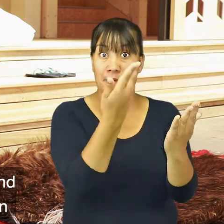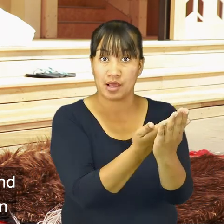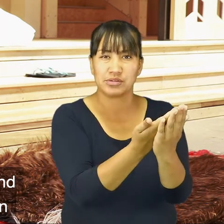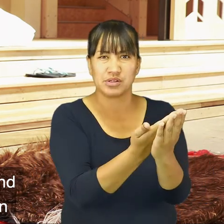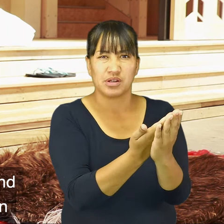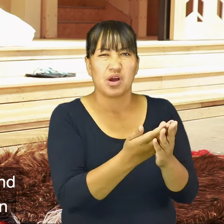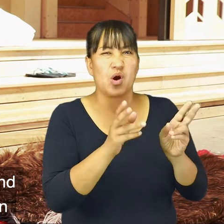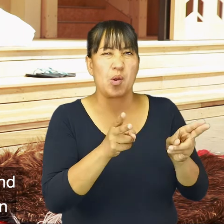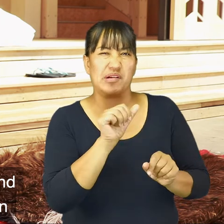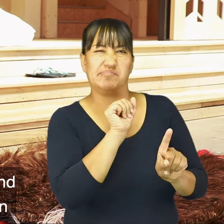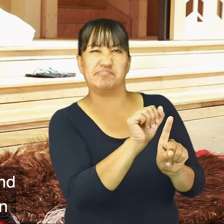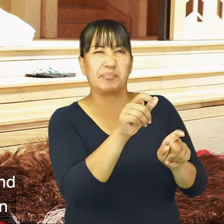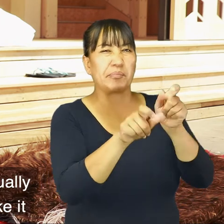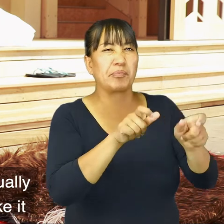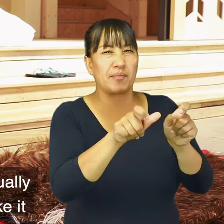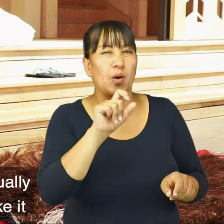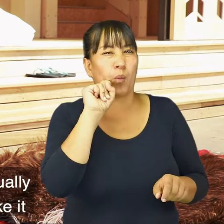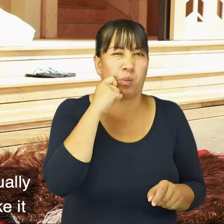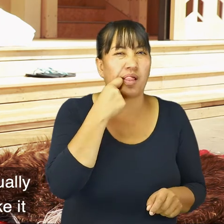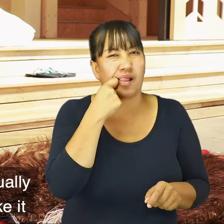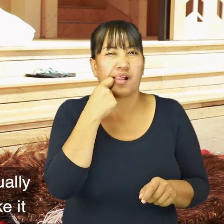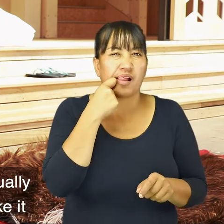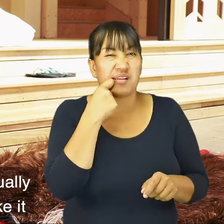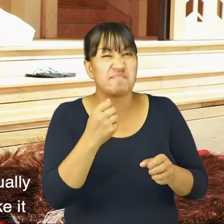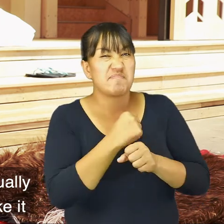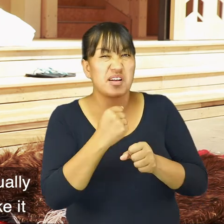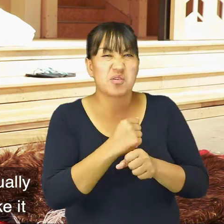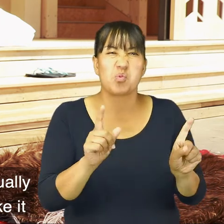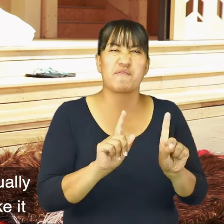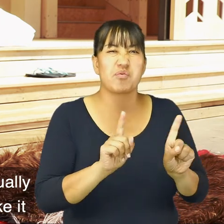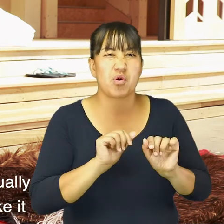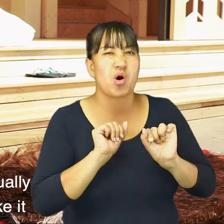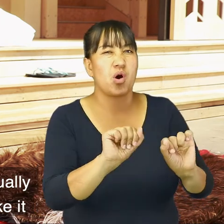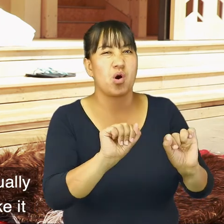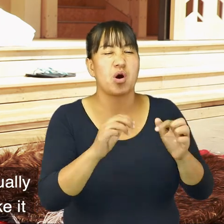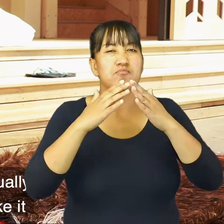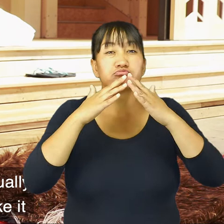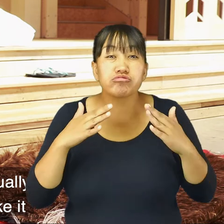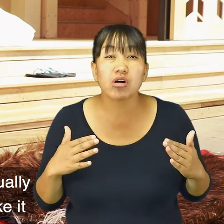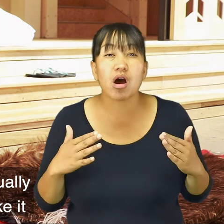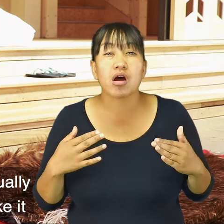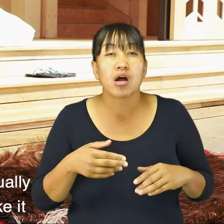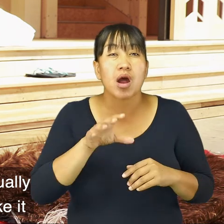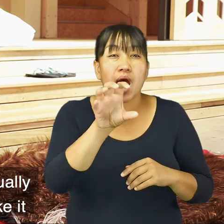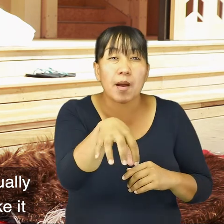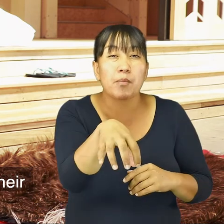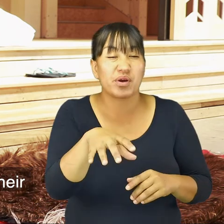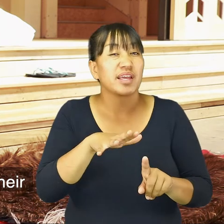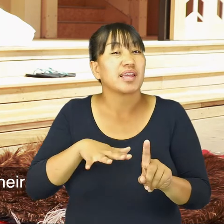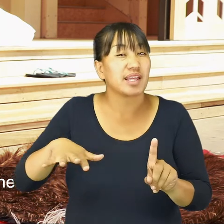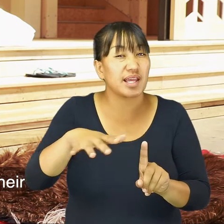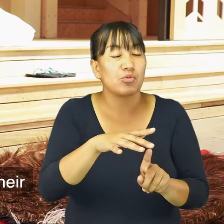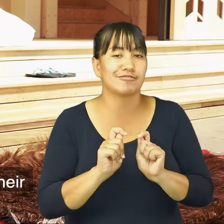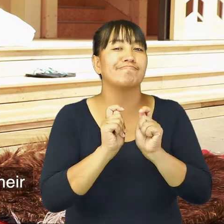And you make the application. And then the kaupapa usually is that people want to make it